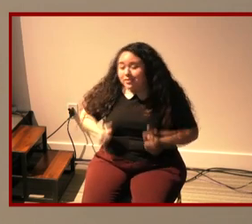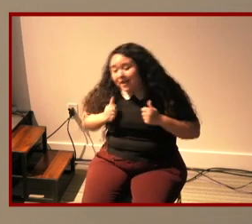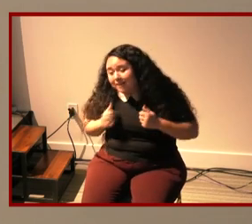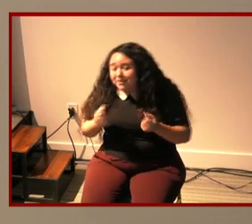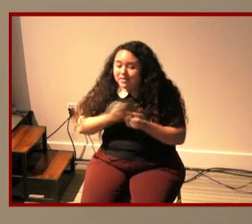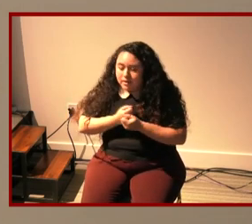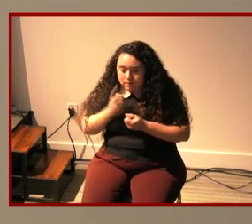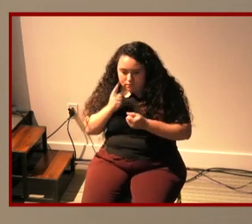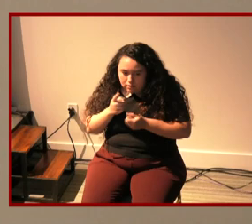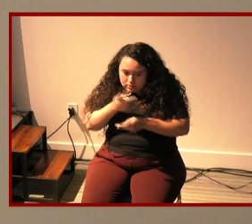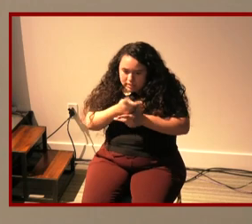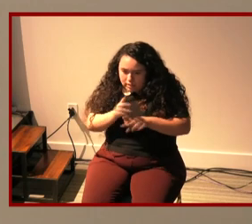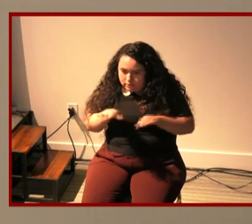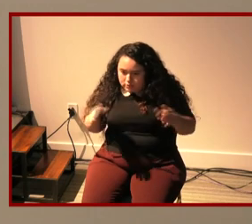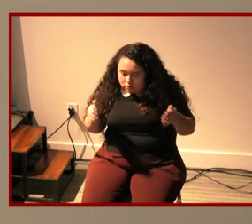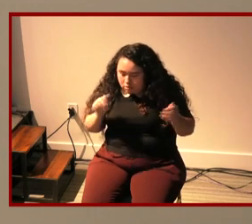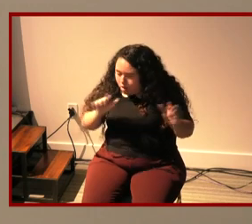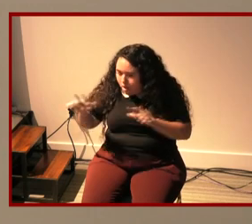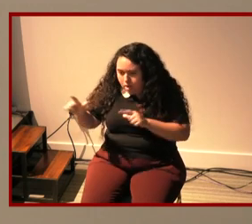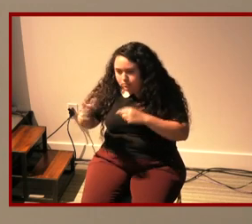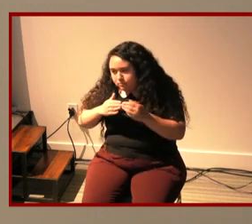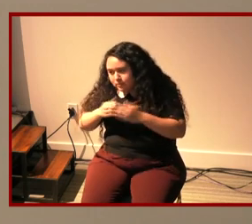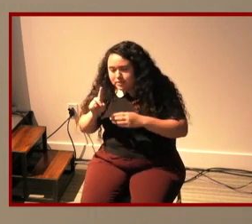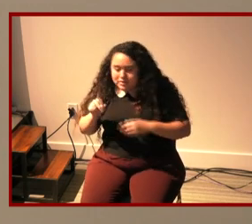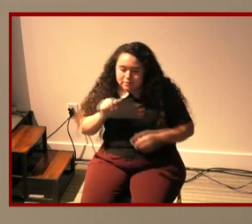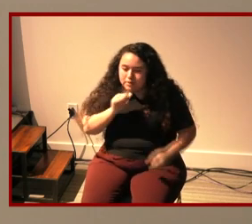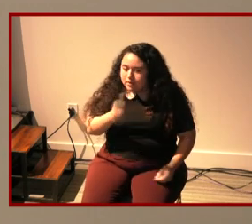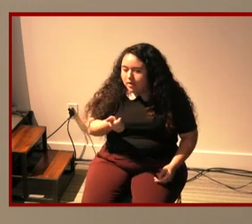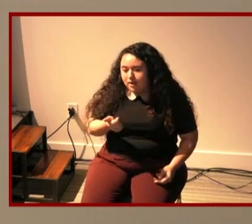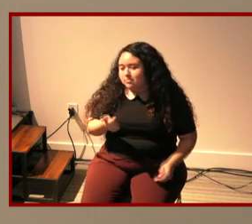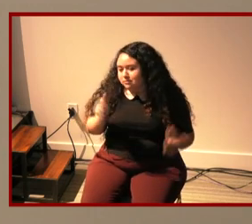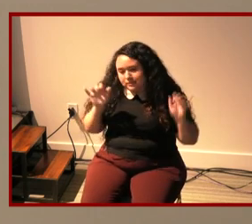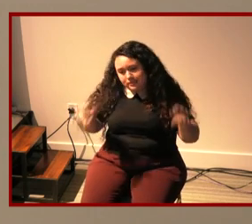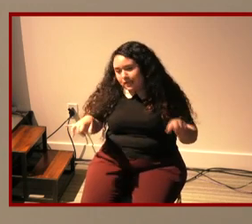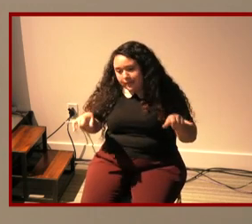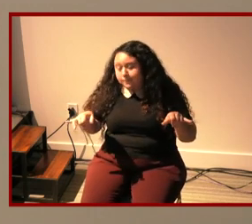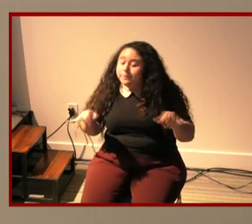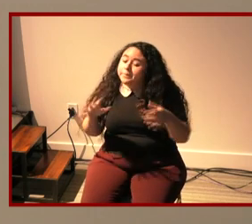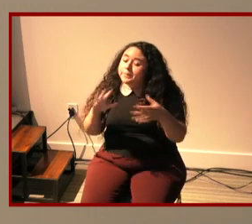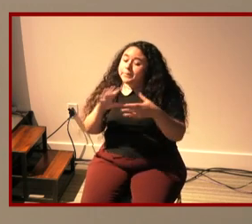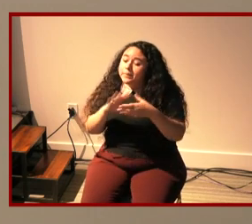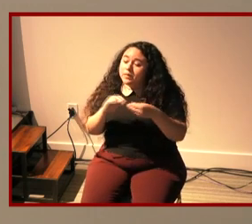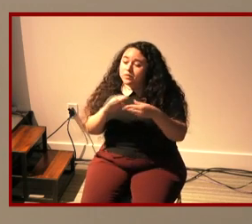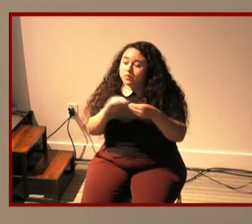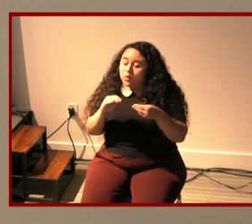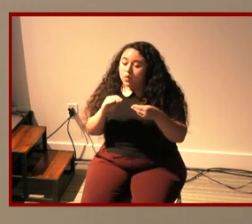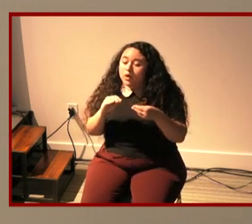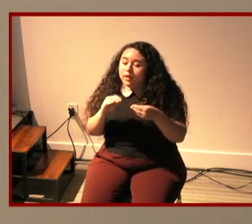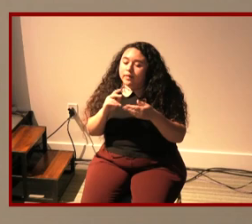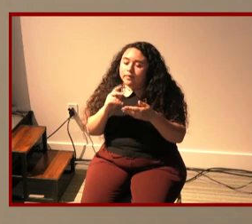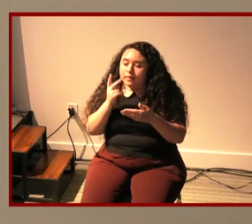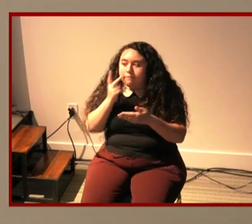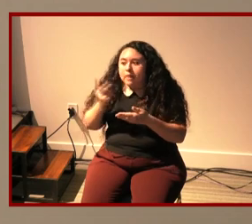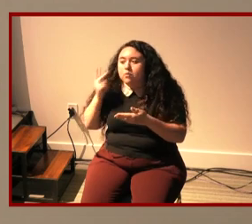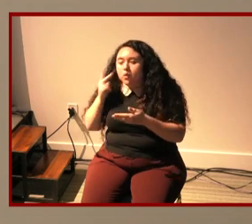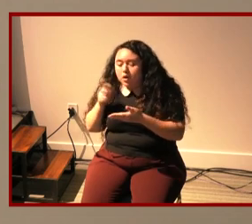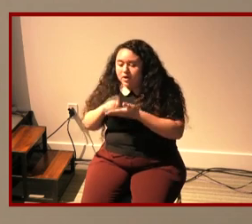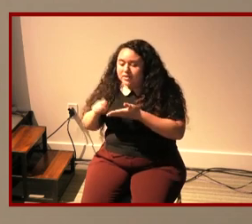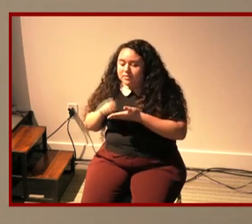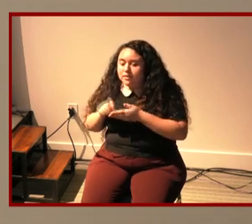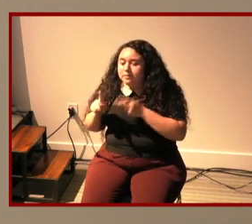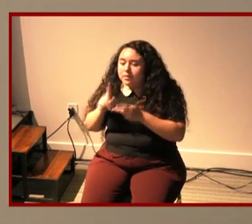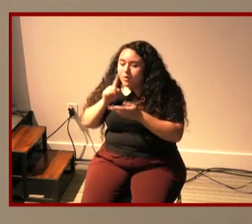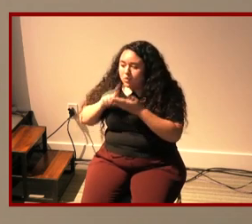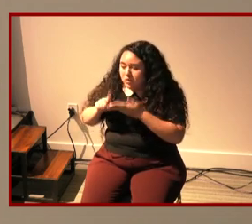these things from parenting their child um but yeah it's it's the story the memoirists the folks who do research on